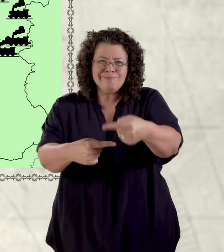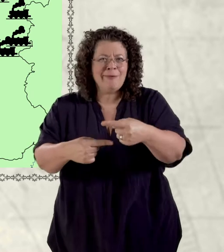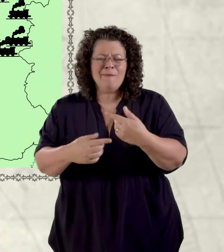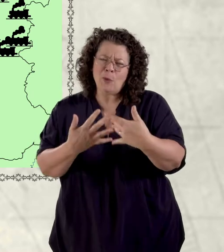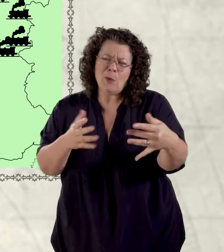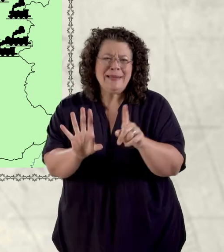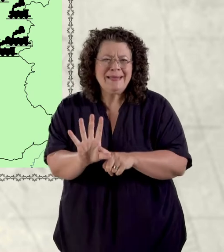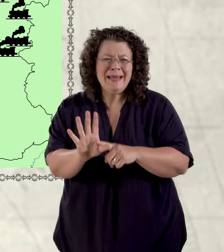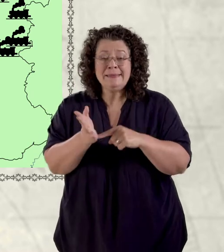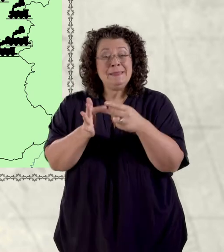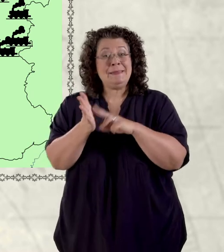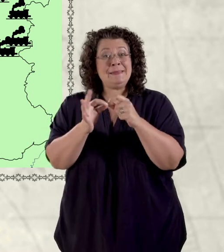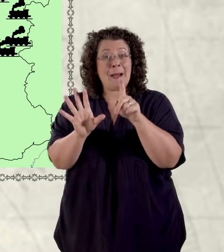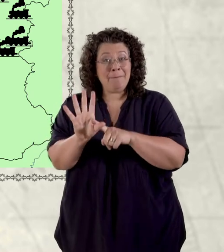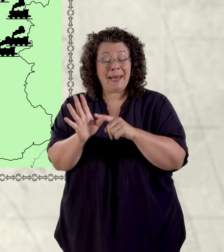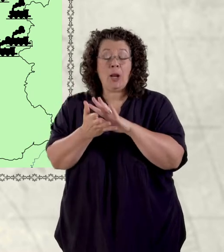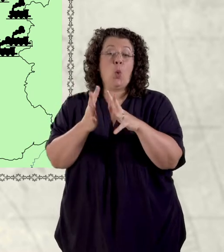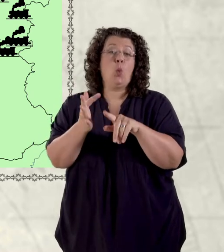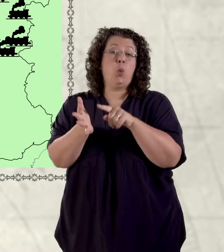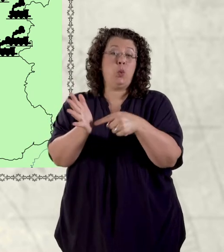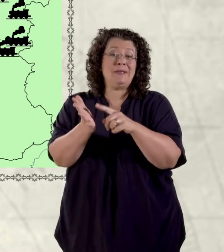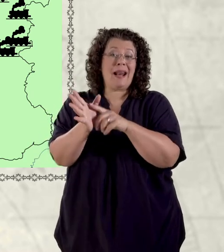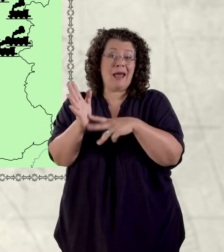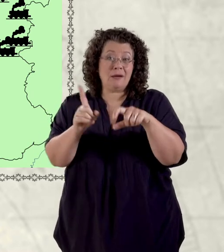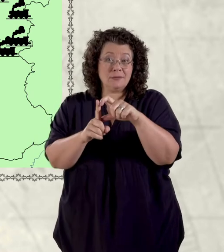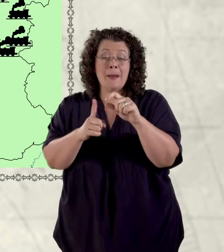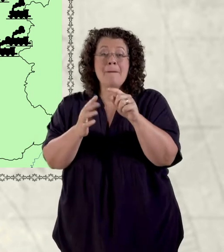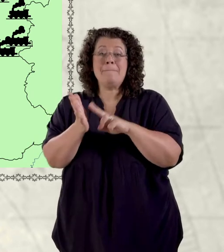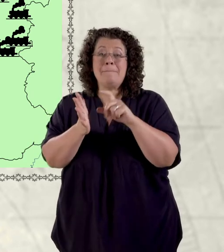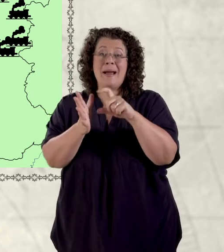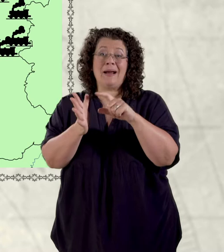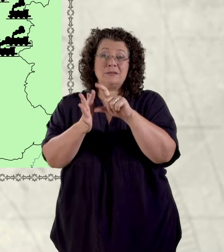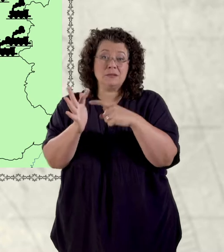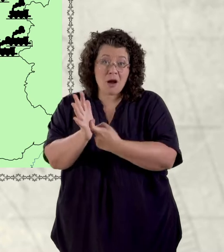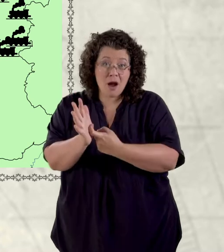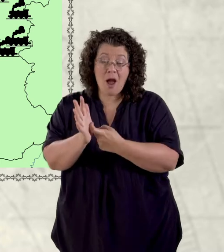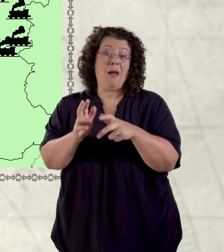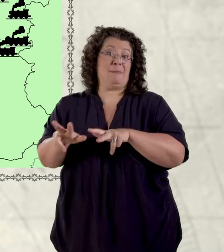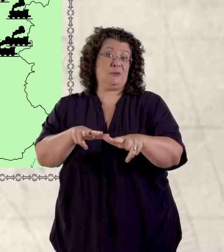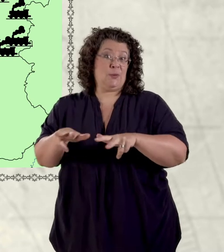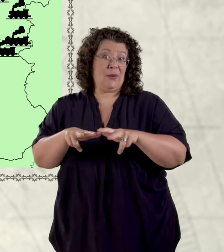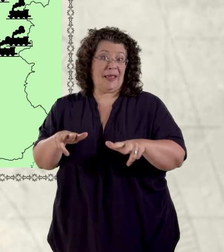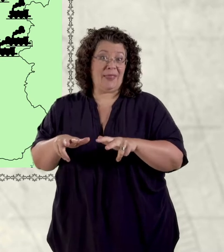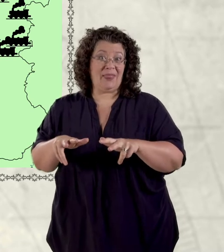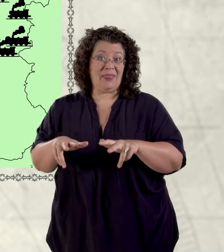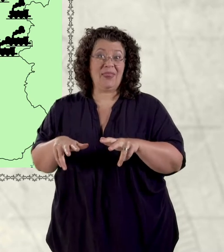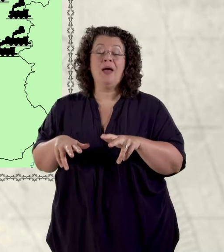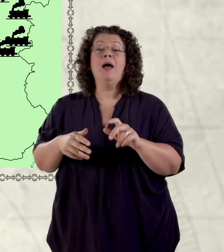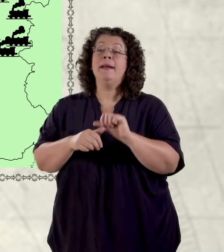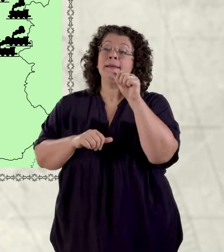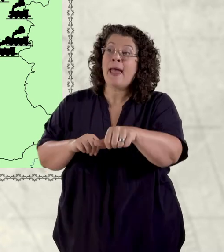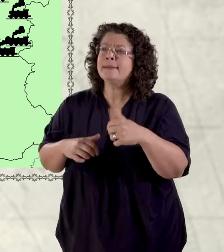whitland pencader and aberystwyth now i was ready